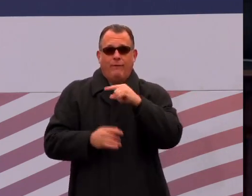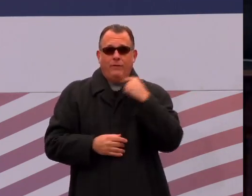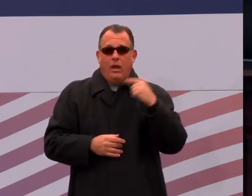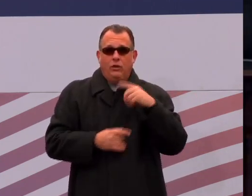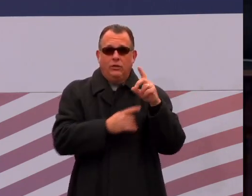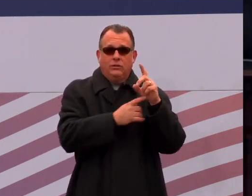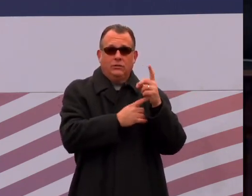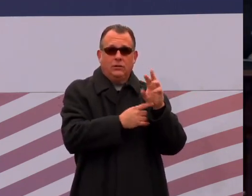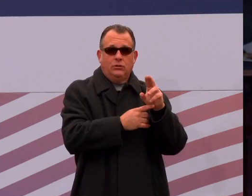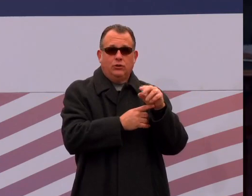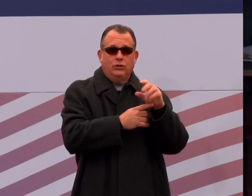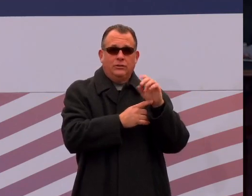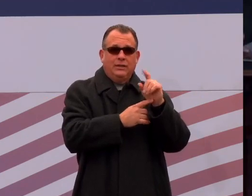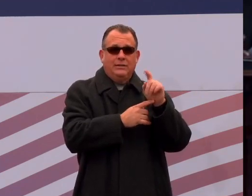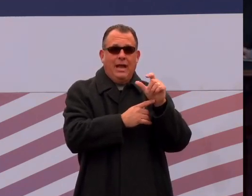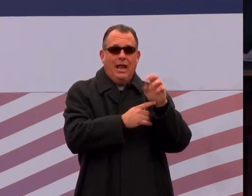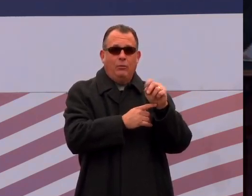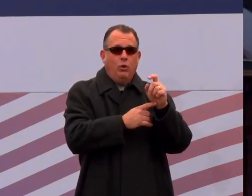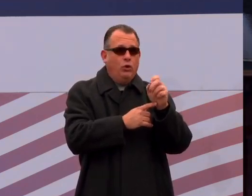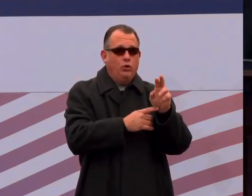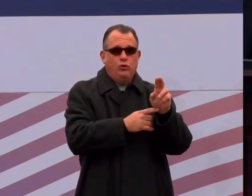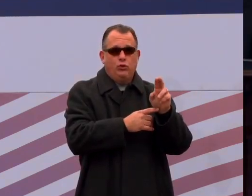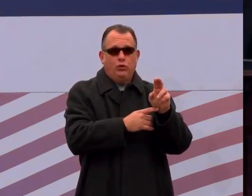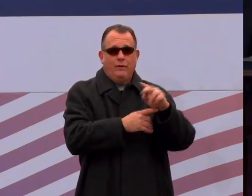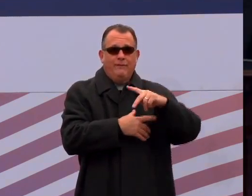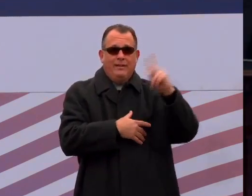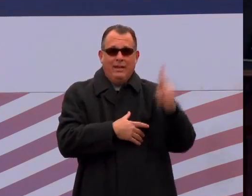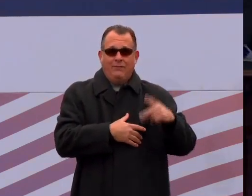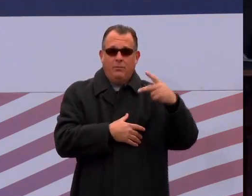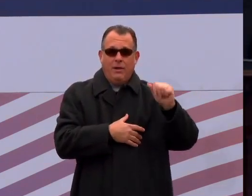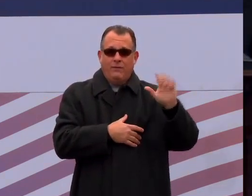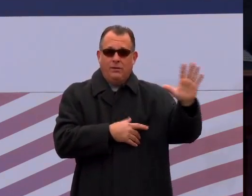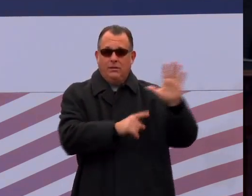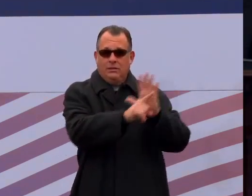in On Tabernacle Baptist Church, Philadelphia, Pennsylvania. Please rise.